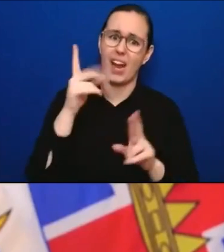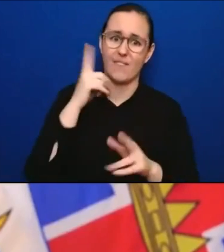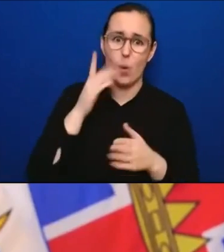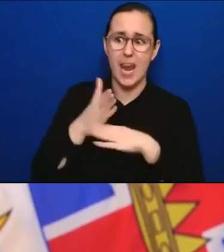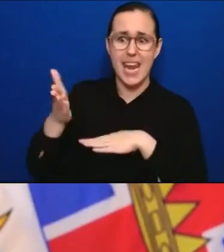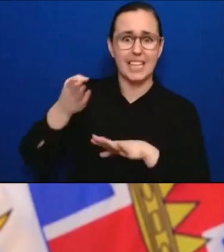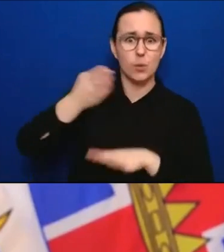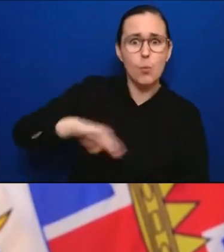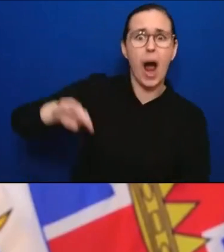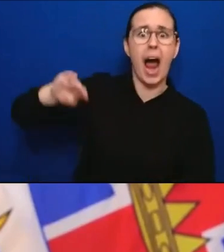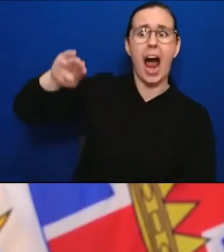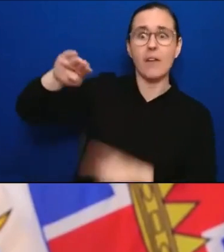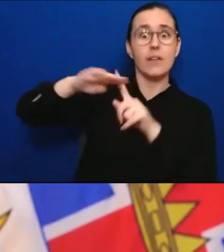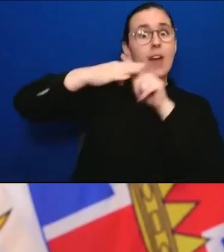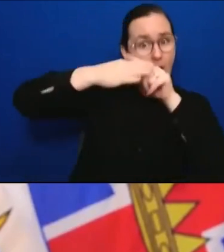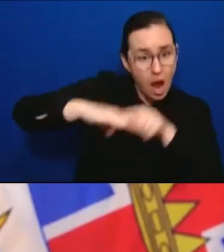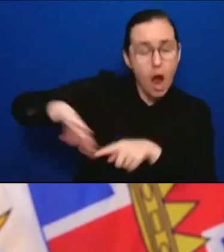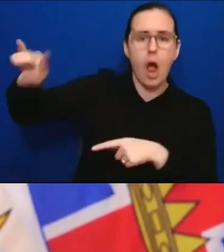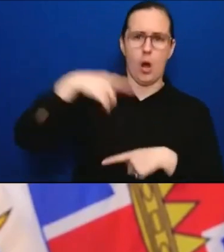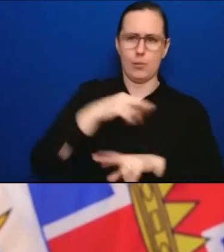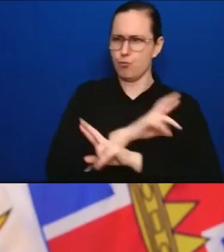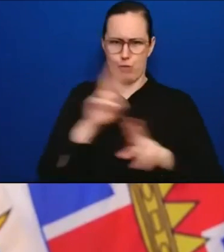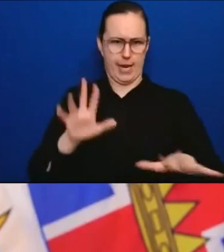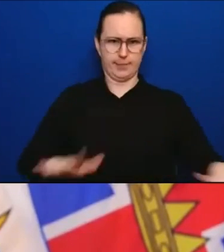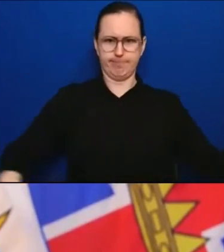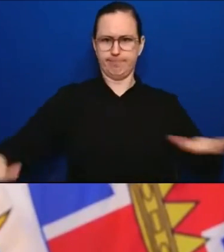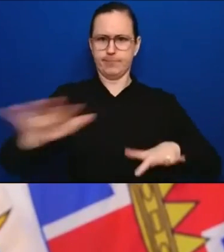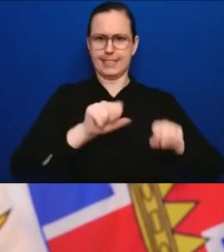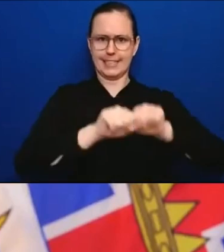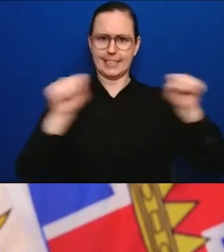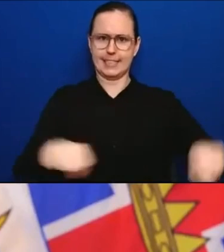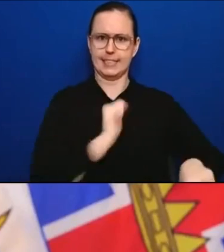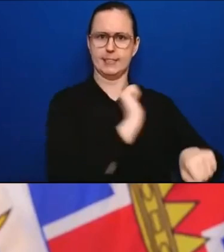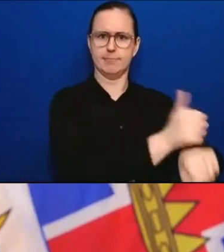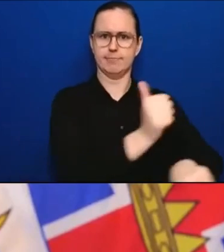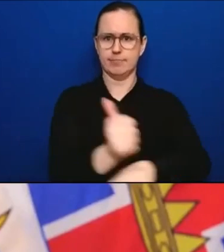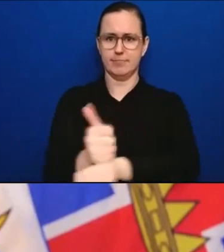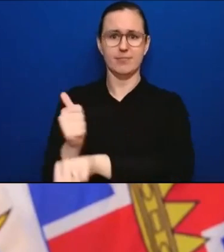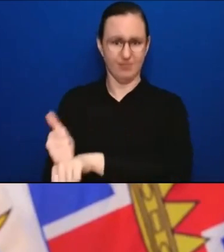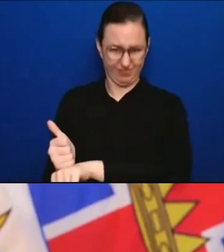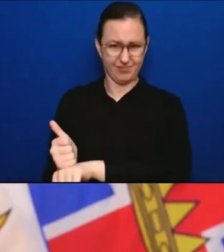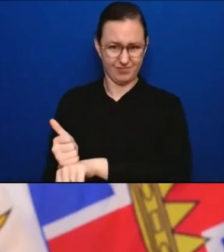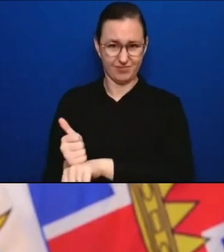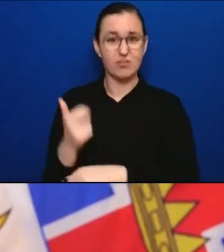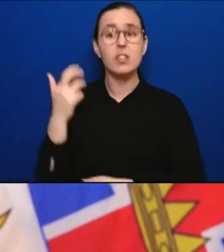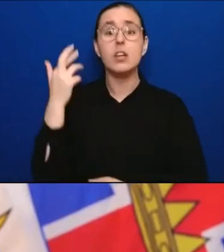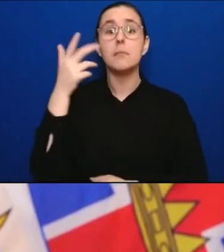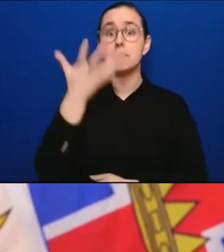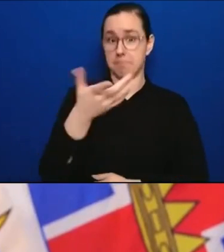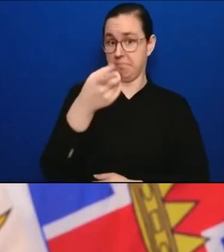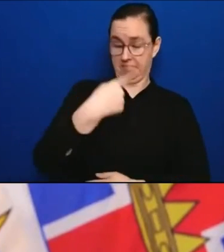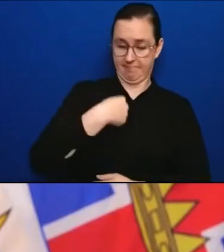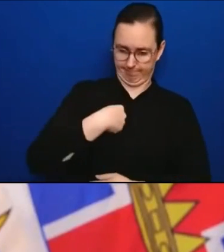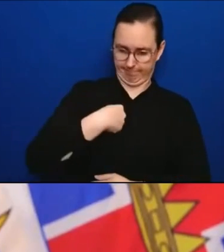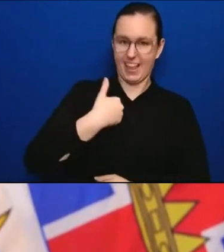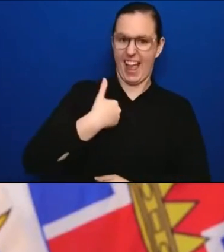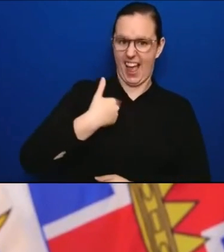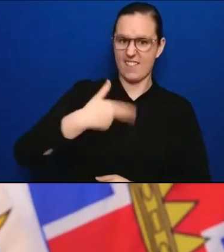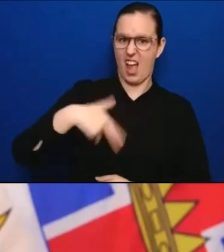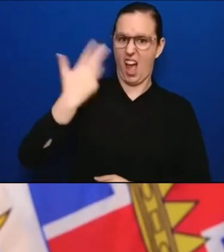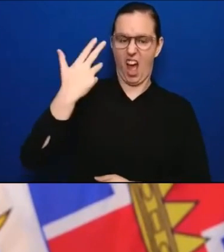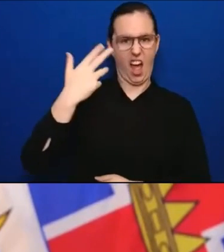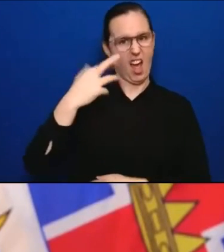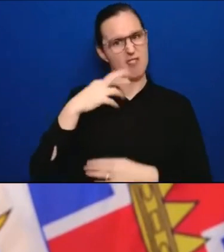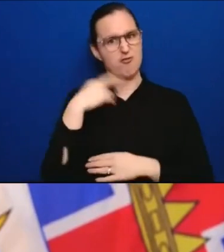to COVID that they can get a test rapidly and can get access to treatment rapidly. So those are things we're working on right now.